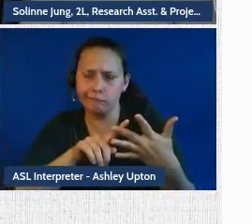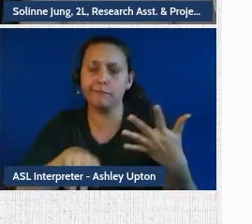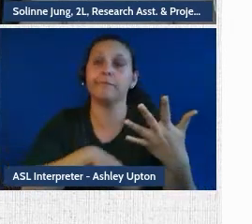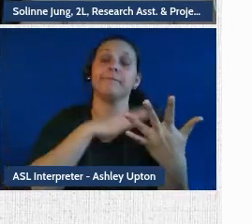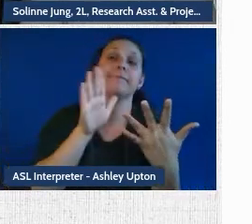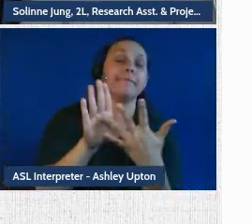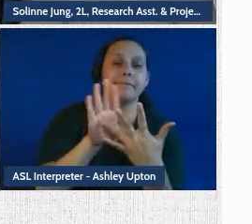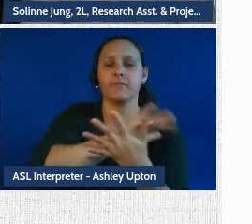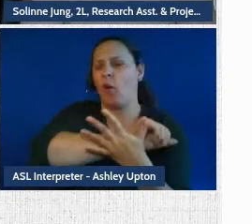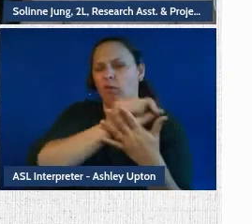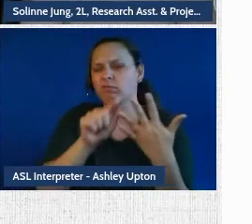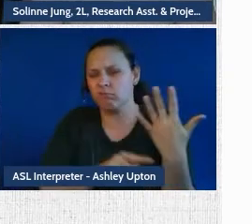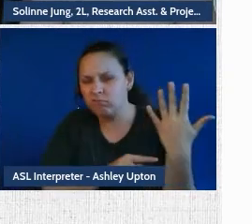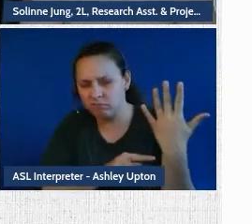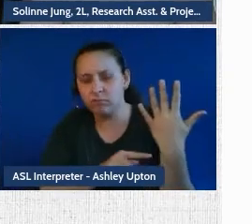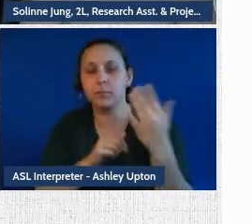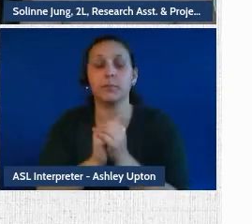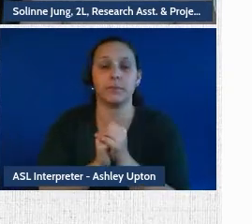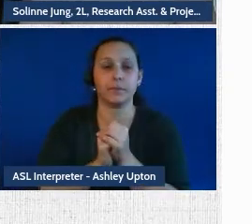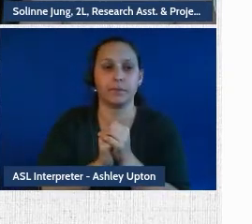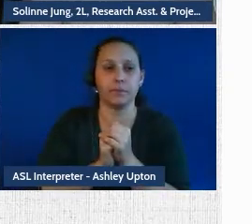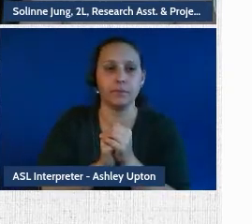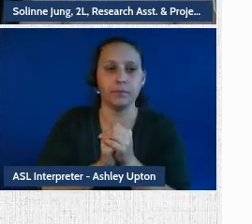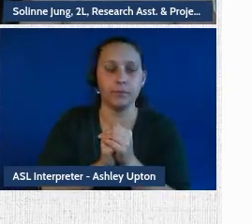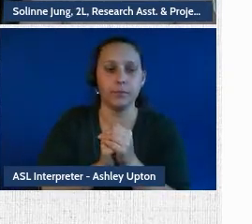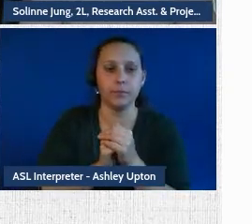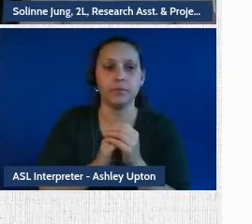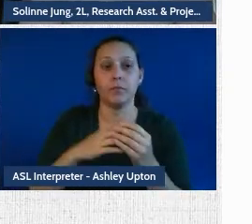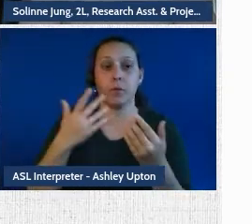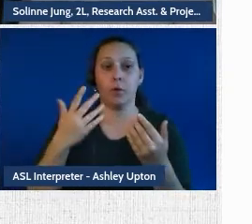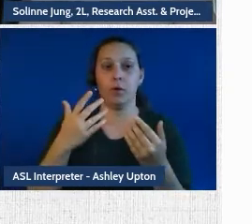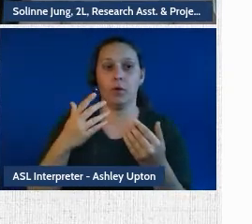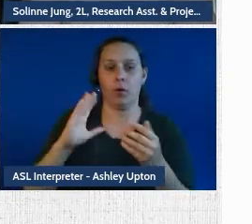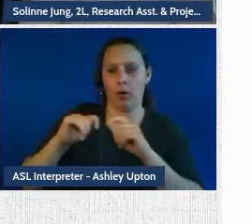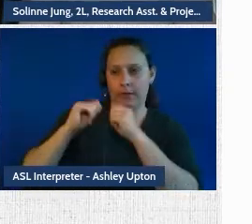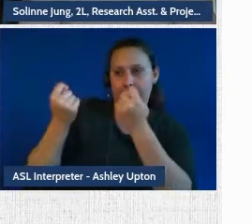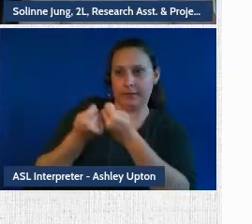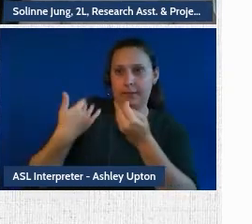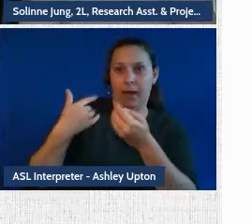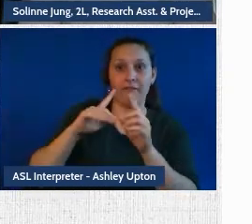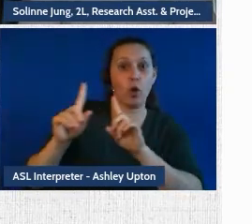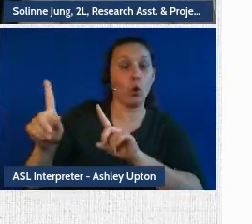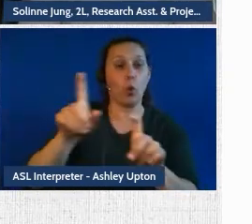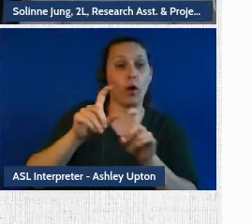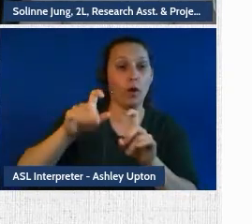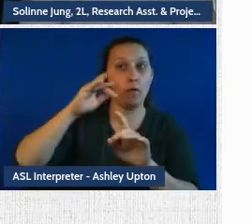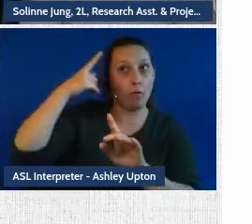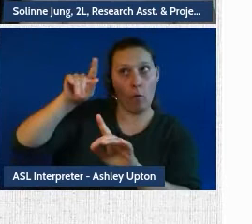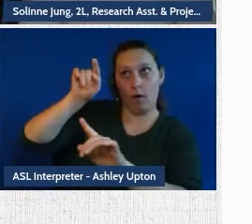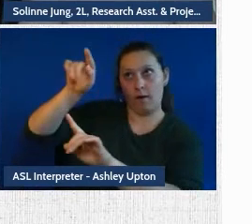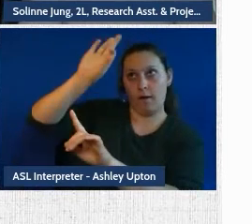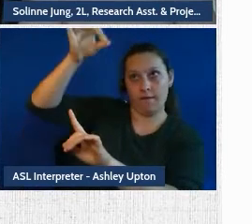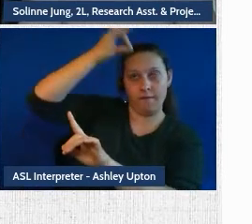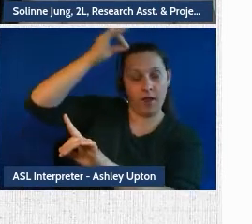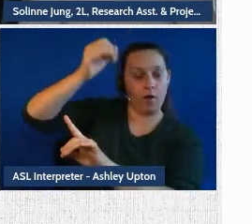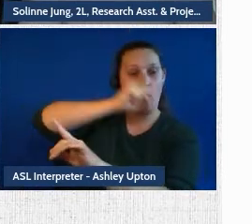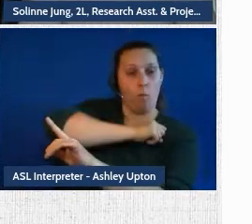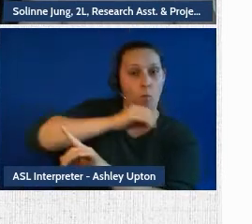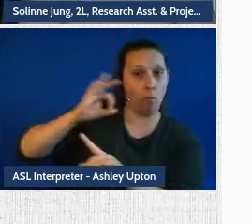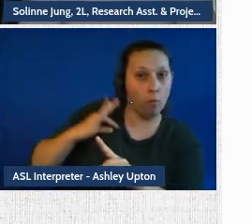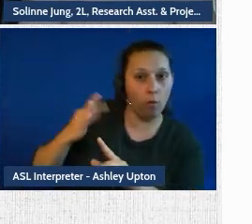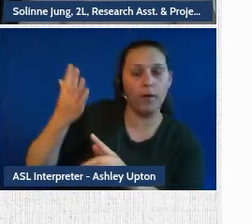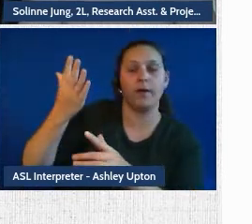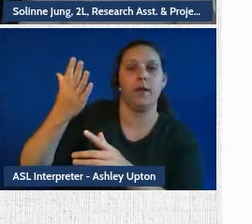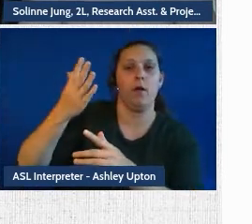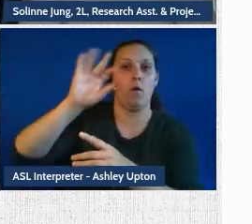And so I'll also mention that the team has been working on finalizing the questionnaire for federal employees or federal workers, as well as looking